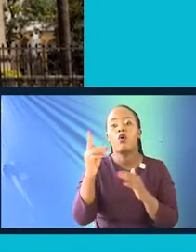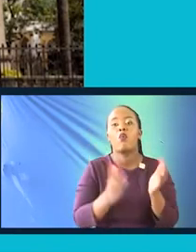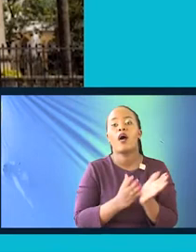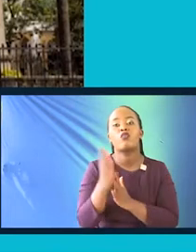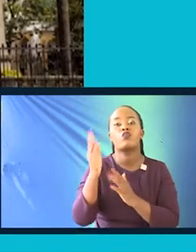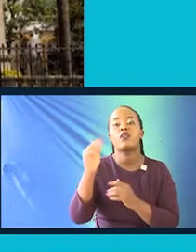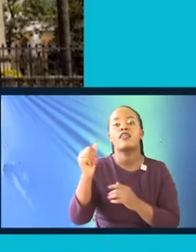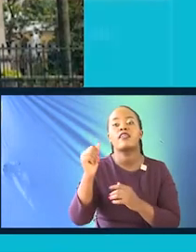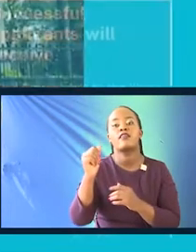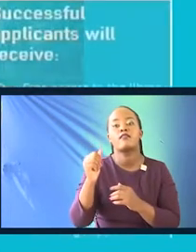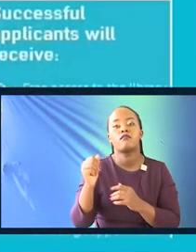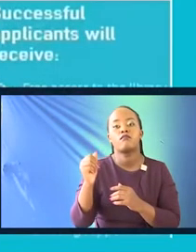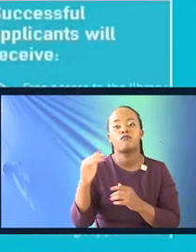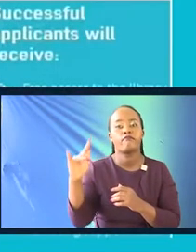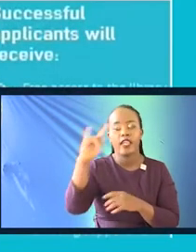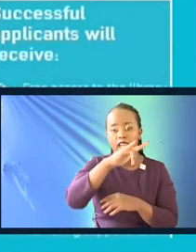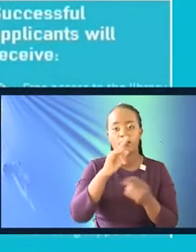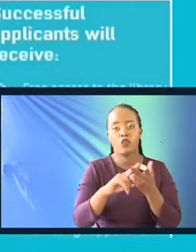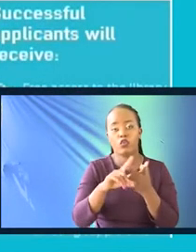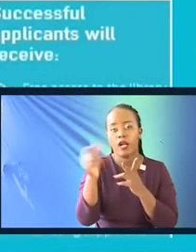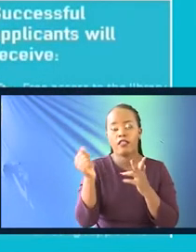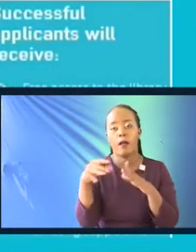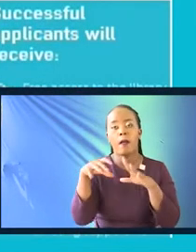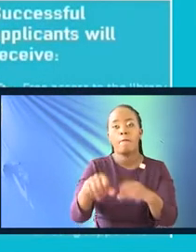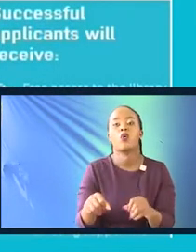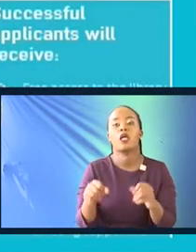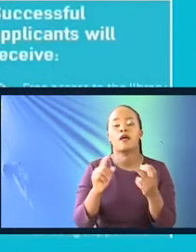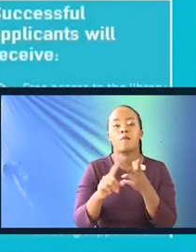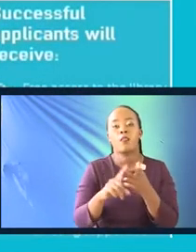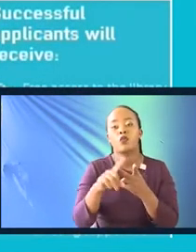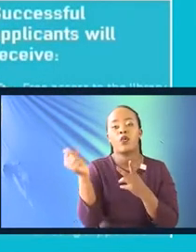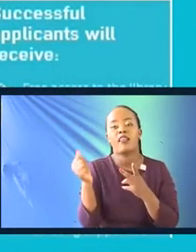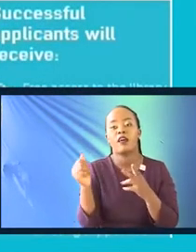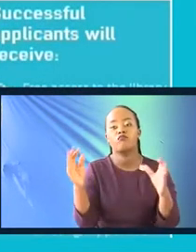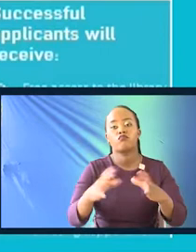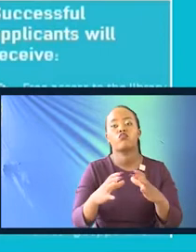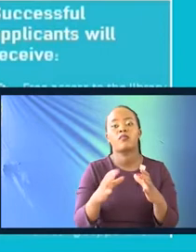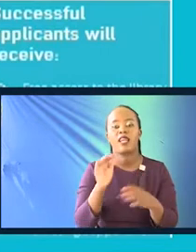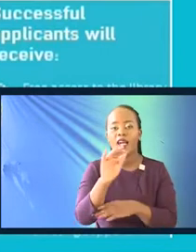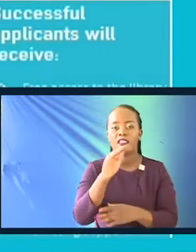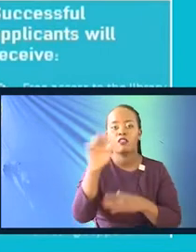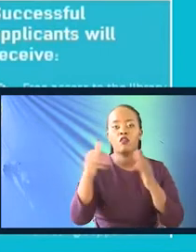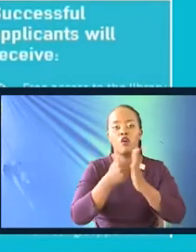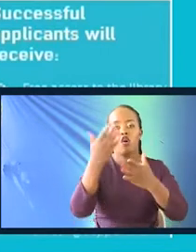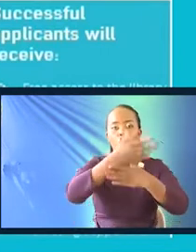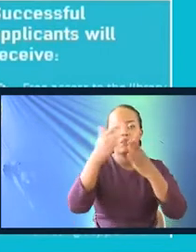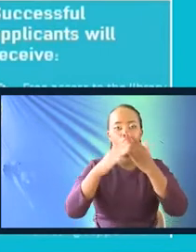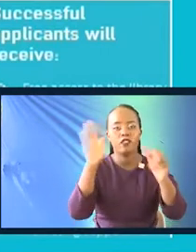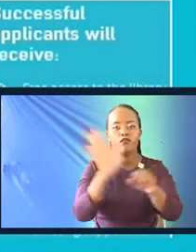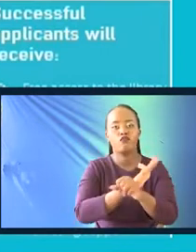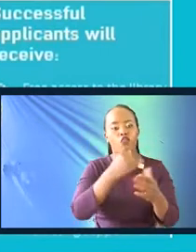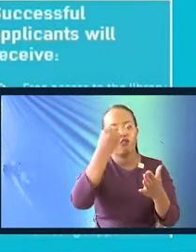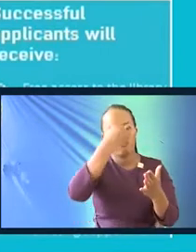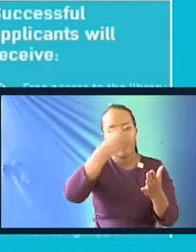and another is one that you just book directly through us. Artist call out. Again, like I said, all the buildings are full of art. We